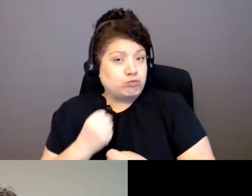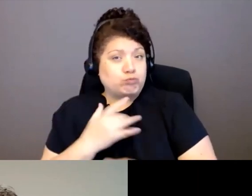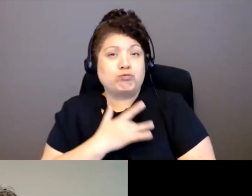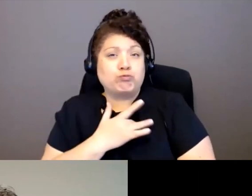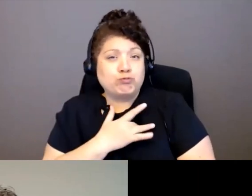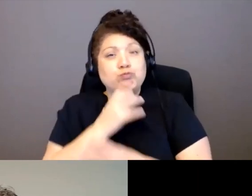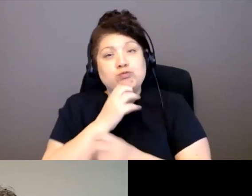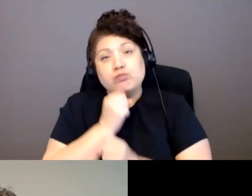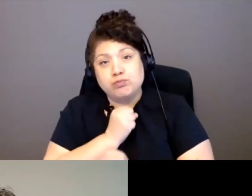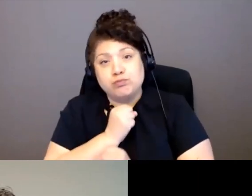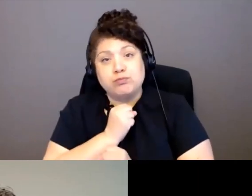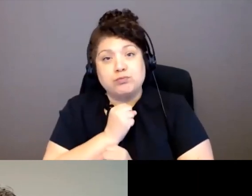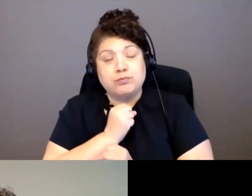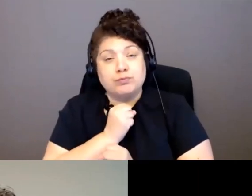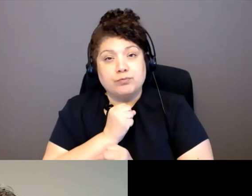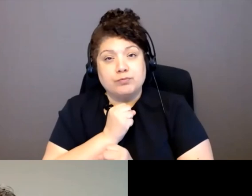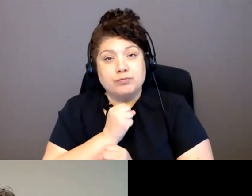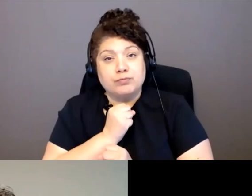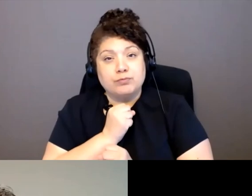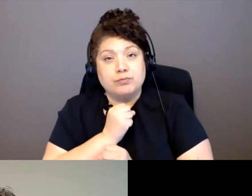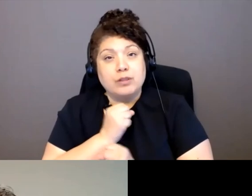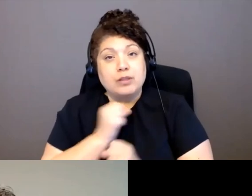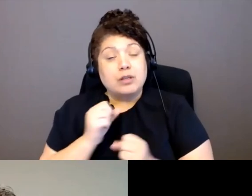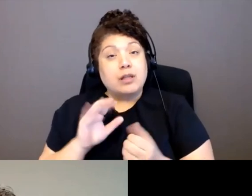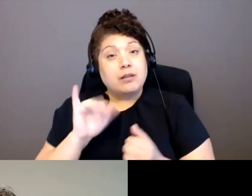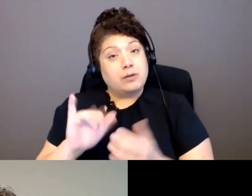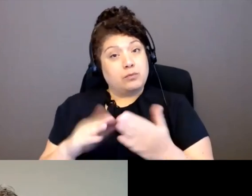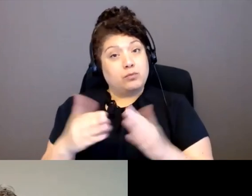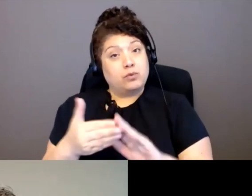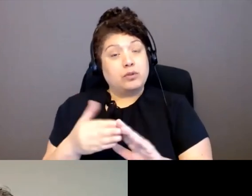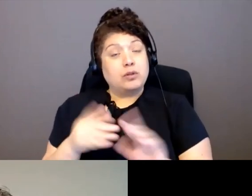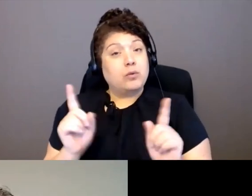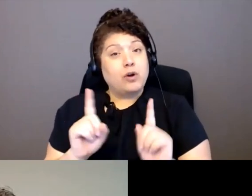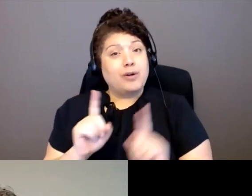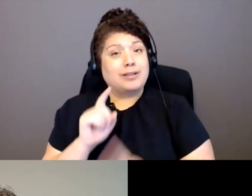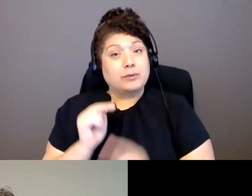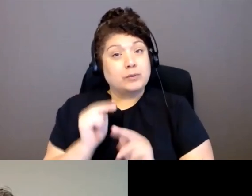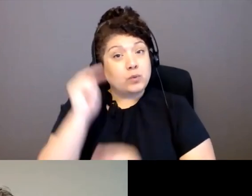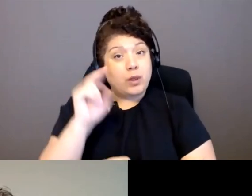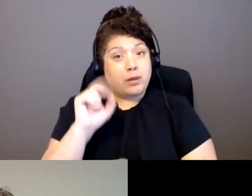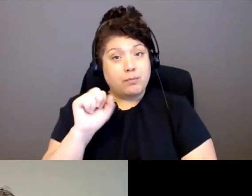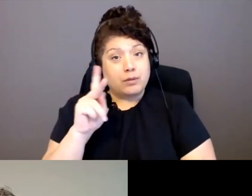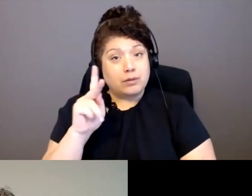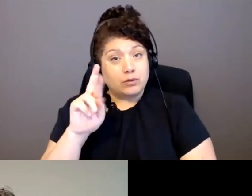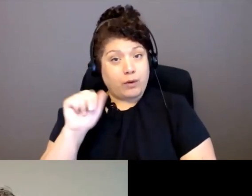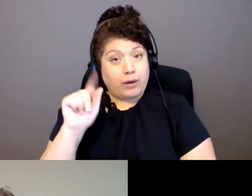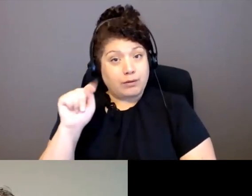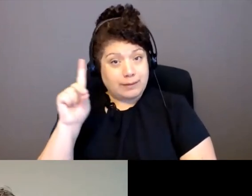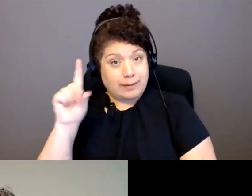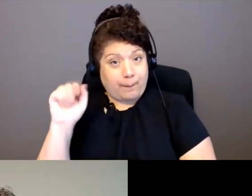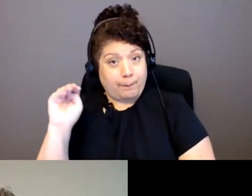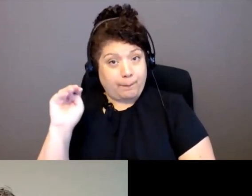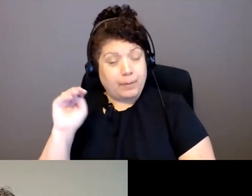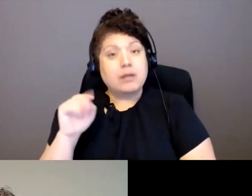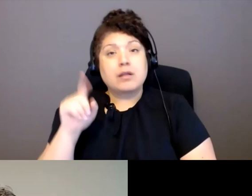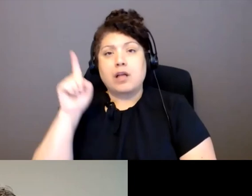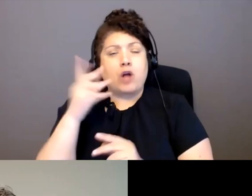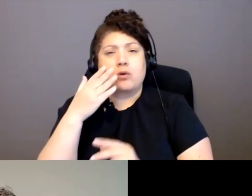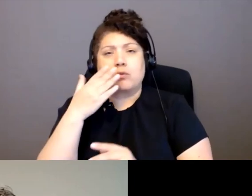And in the community of Masqara Danma I work in, they all work together, elders to the young.